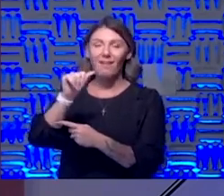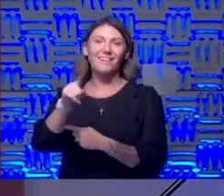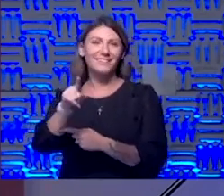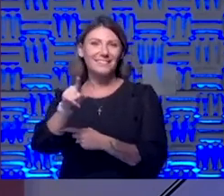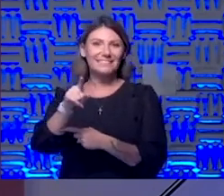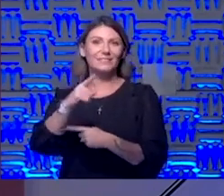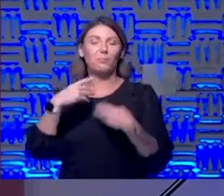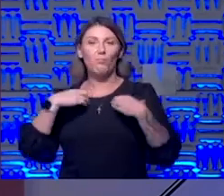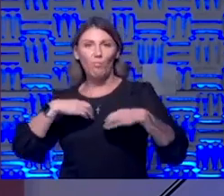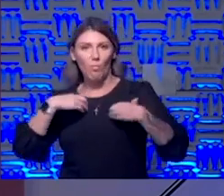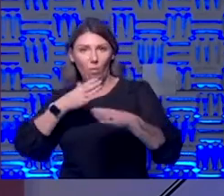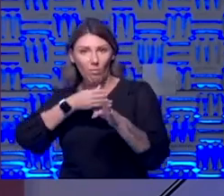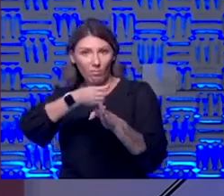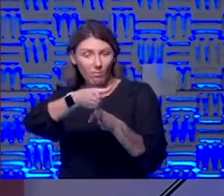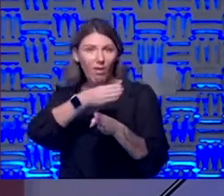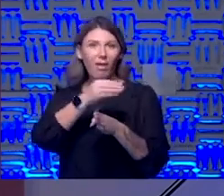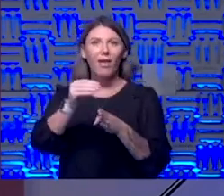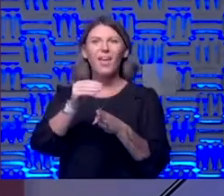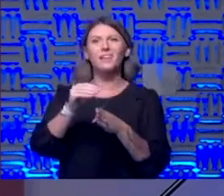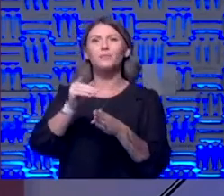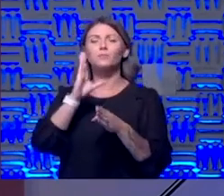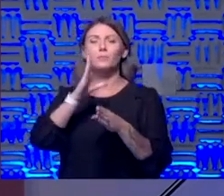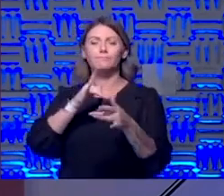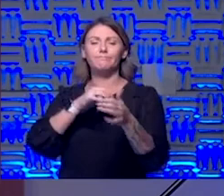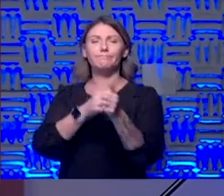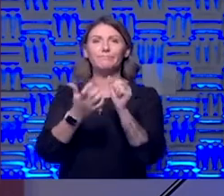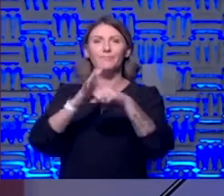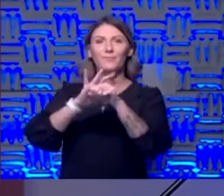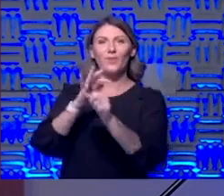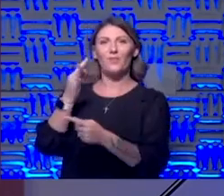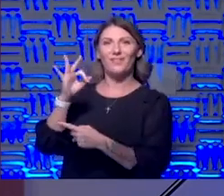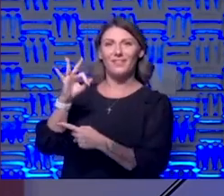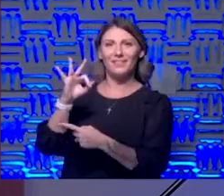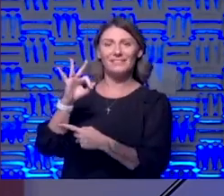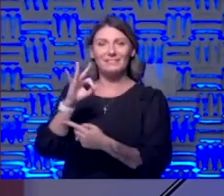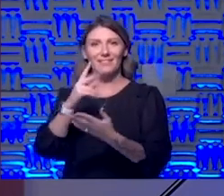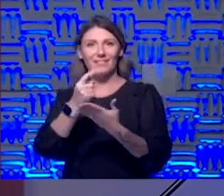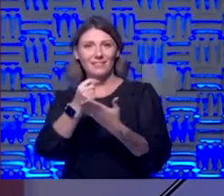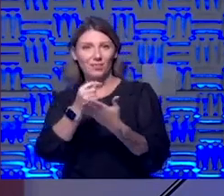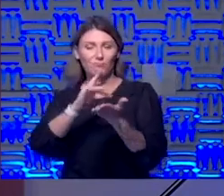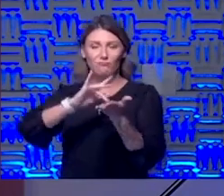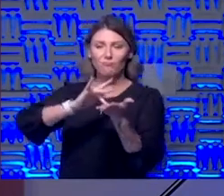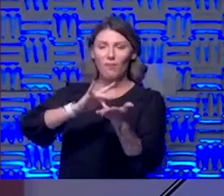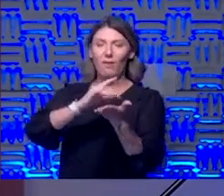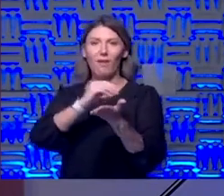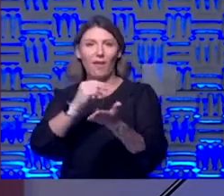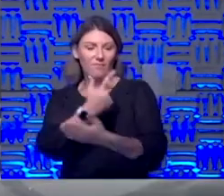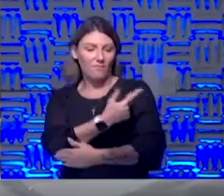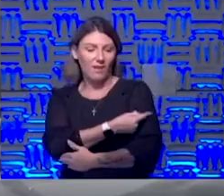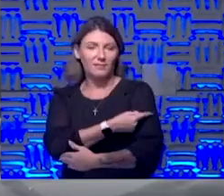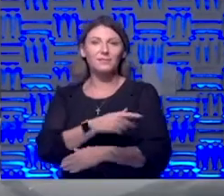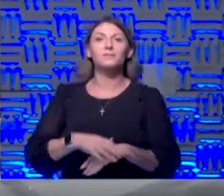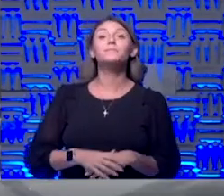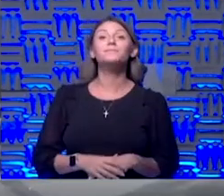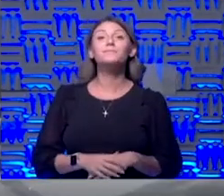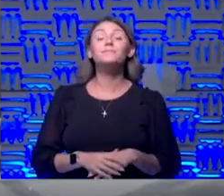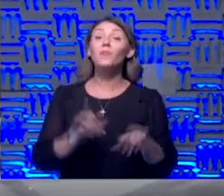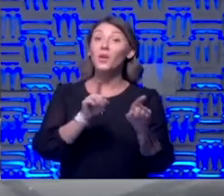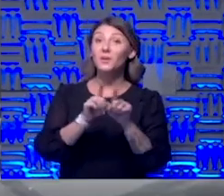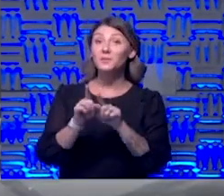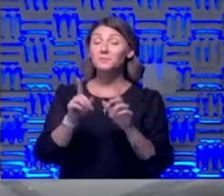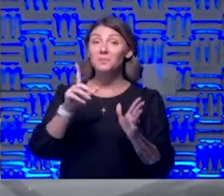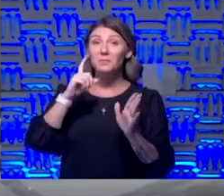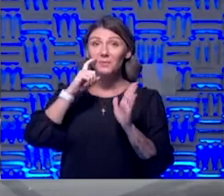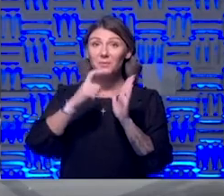us on some current COVID-19 therapies. He's going to share his thoughts around COVID-19 vaccines as well and you also may